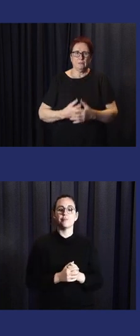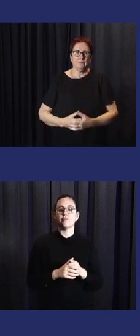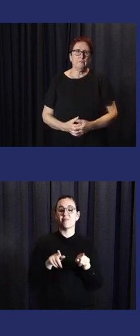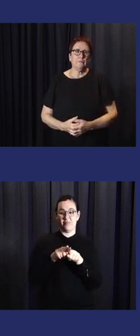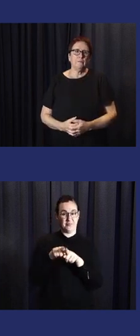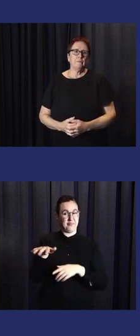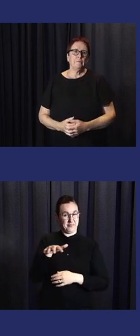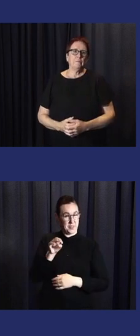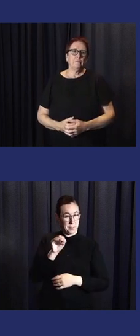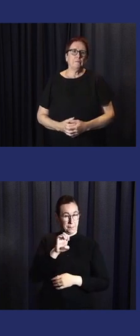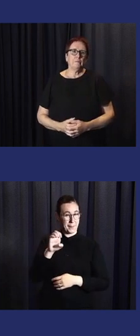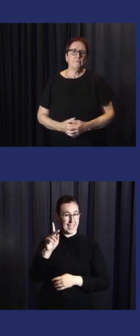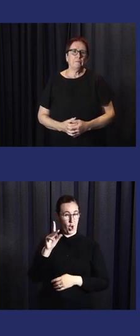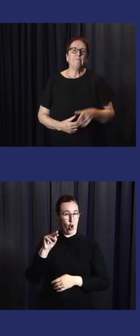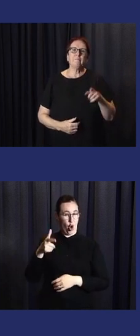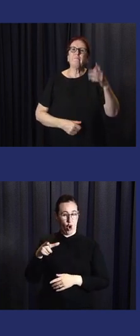in the Mekong River Delta.